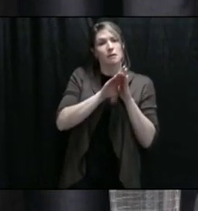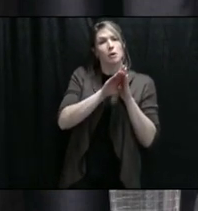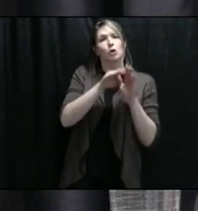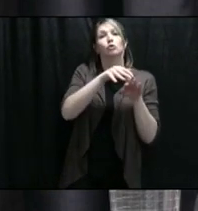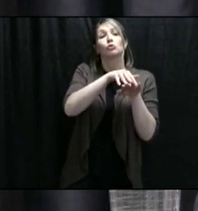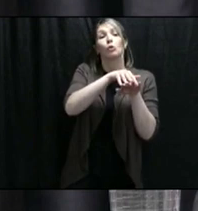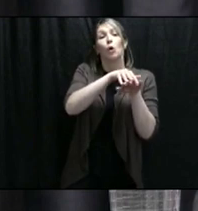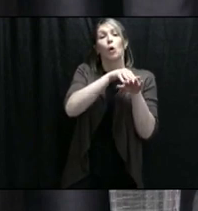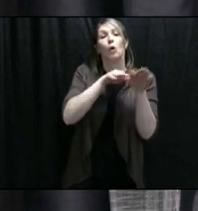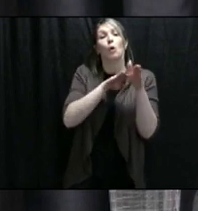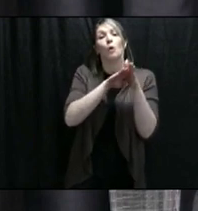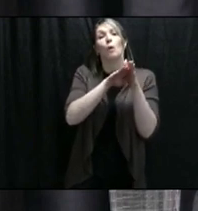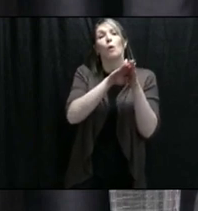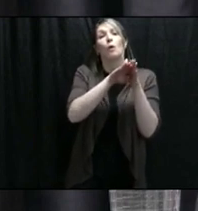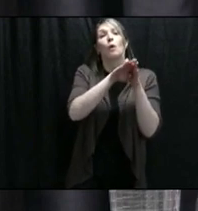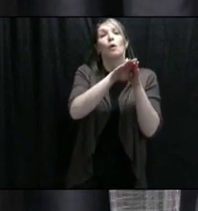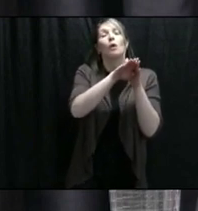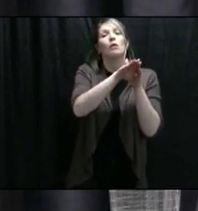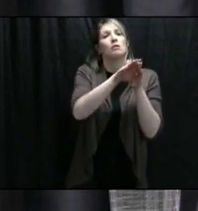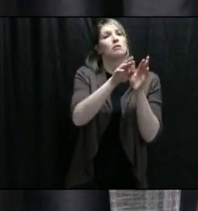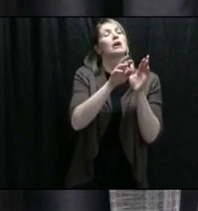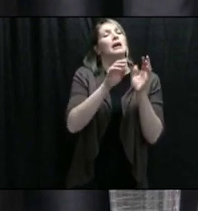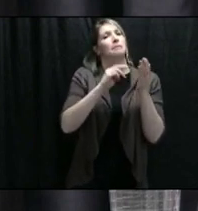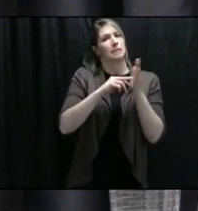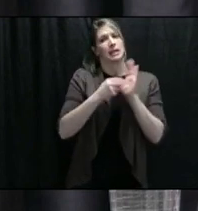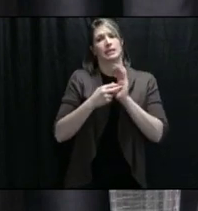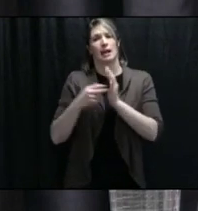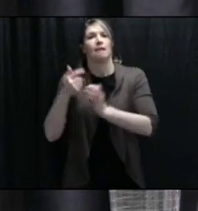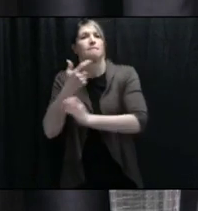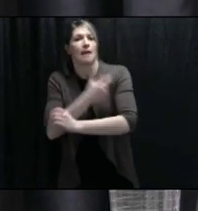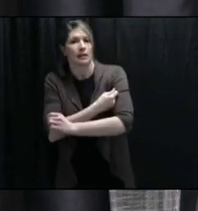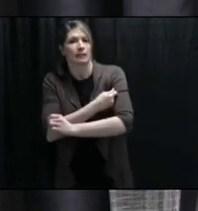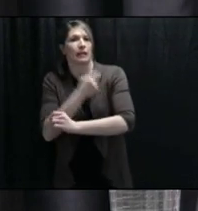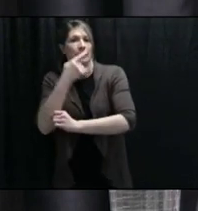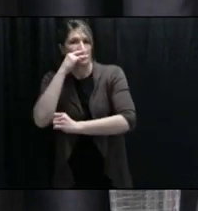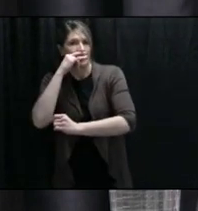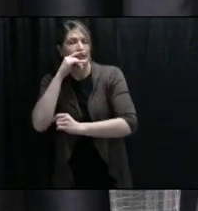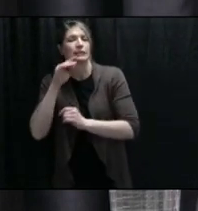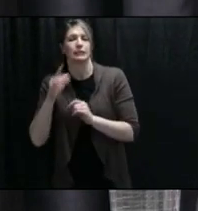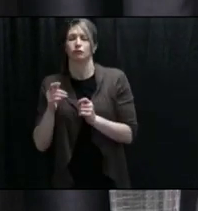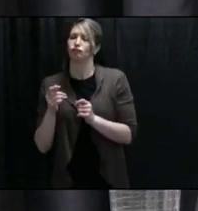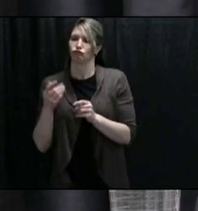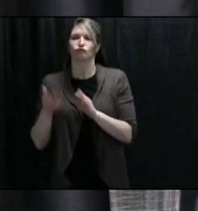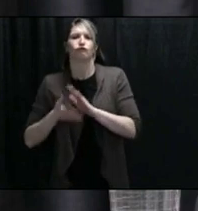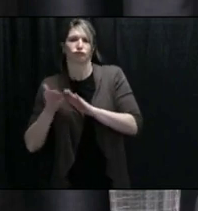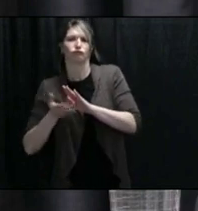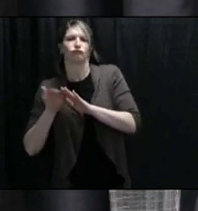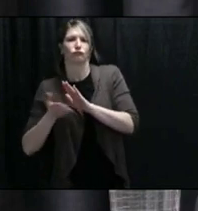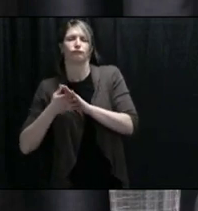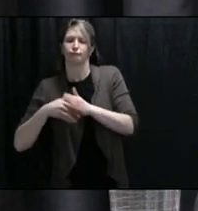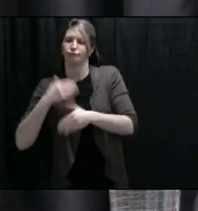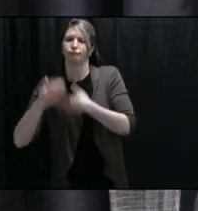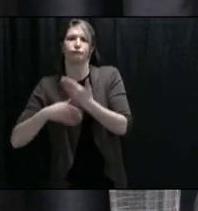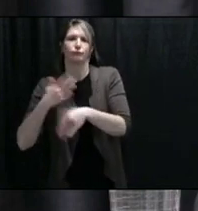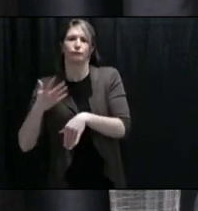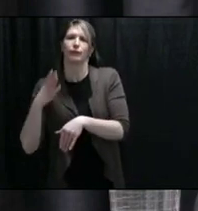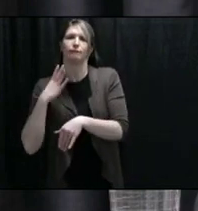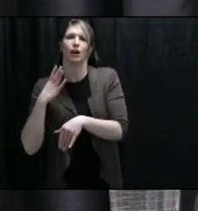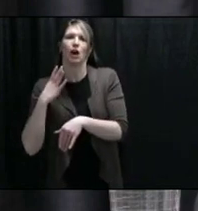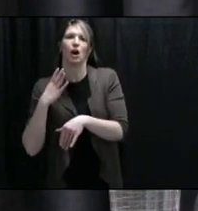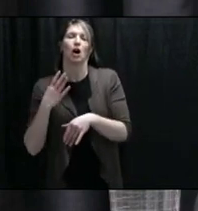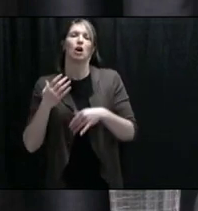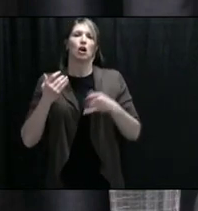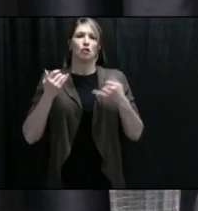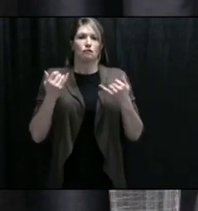sorted out because provincially we have some initiatives around manufacture, but the feds have really turned their shoulders